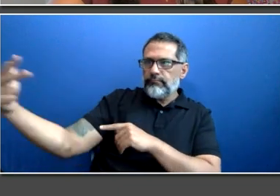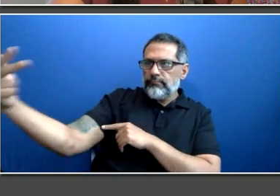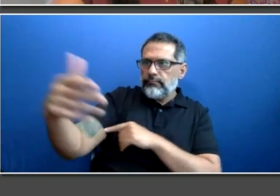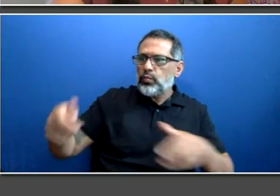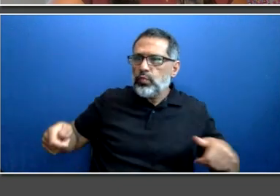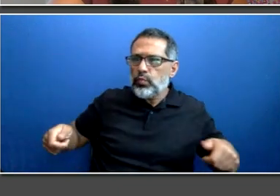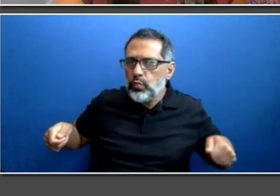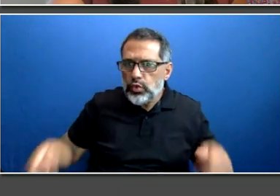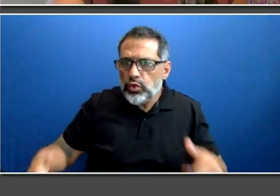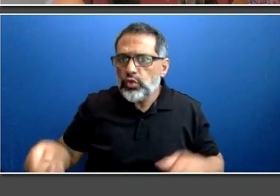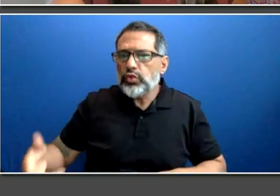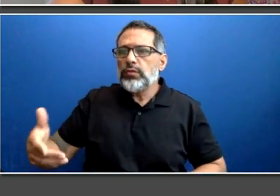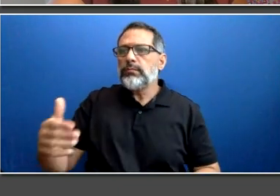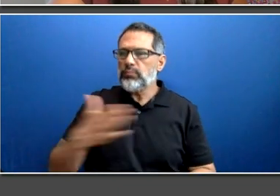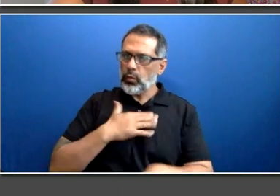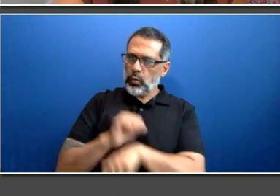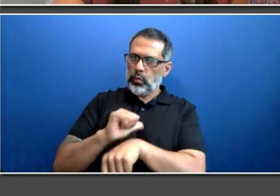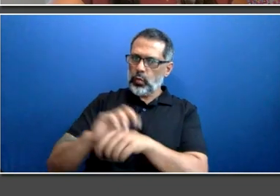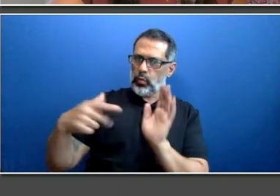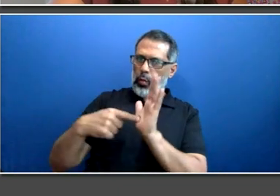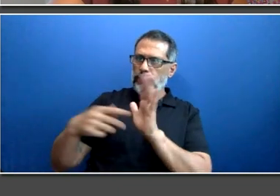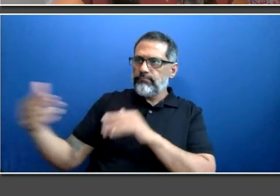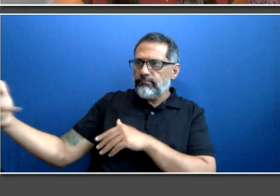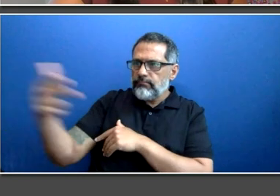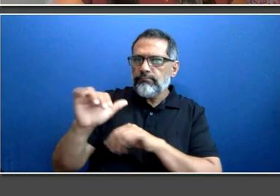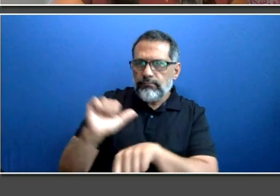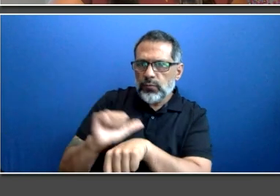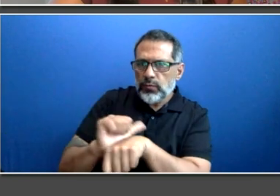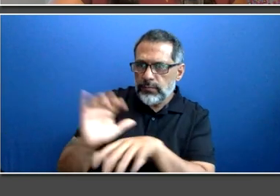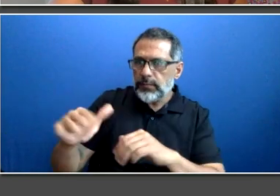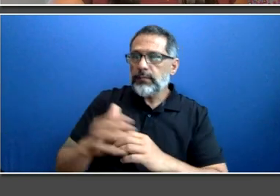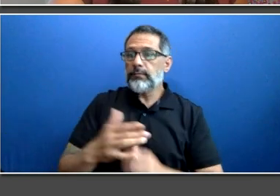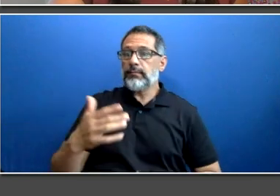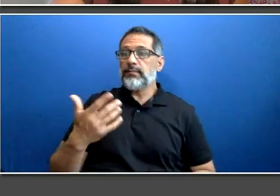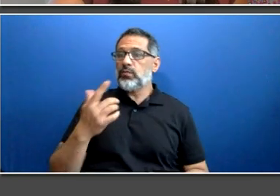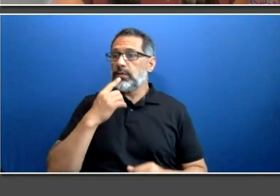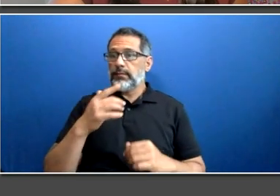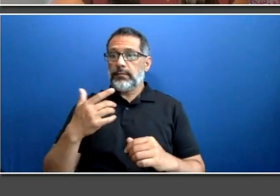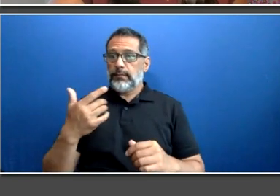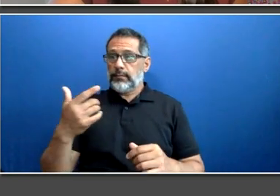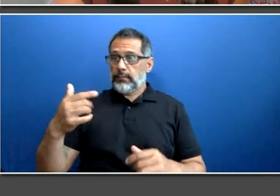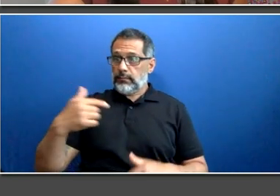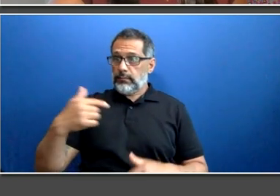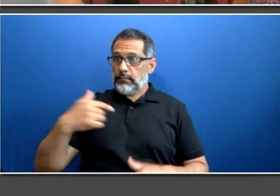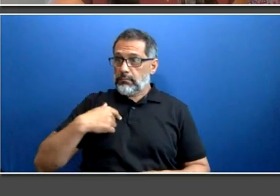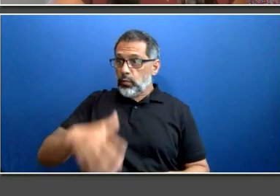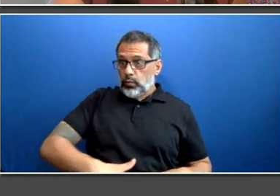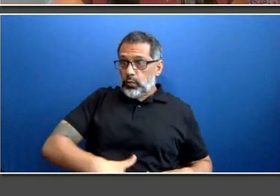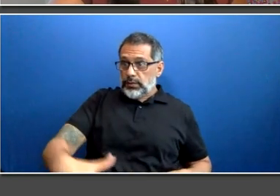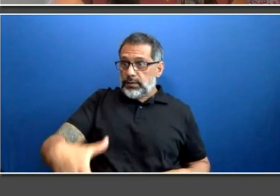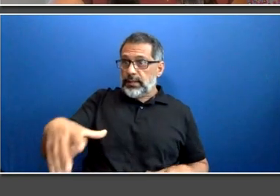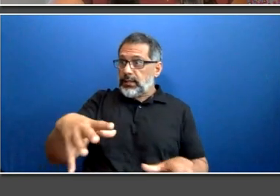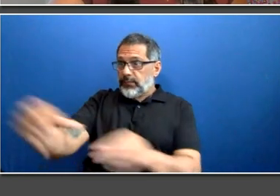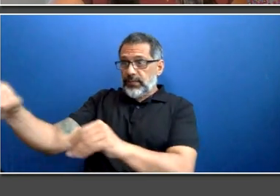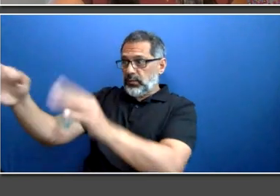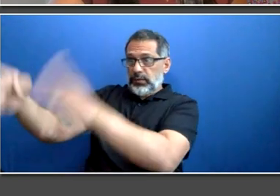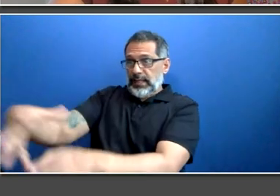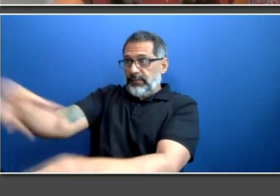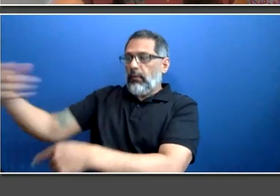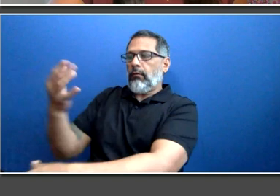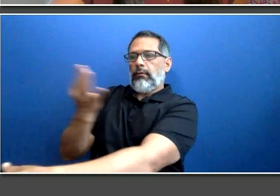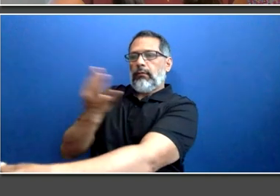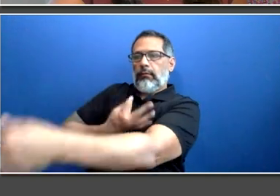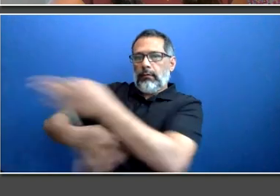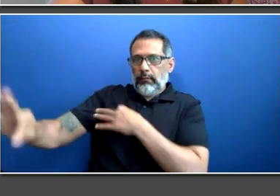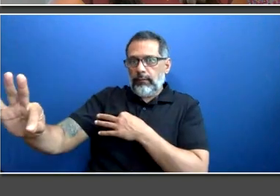employee to cover a maternity leave and eventually successfully applied to a permanent job as a schedule writer,